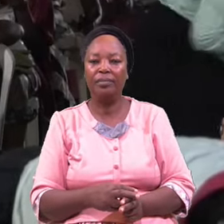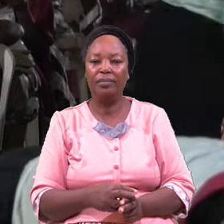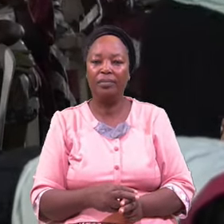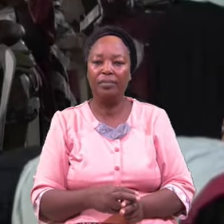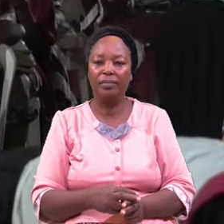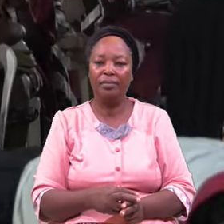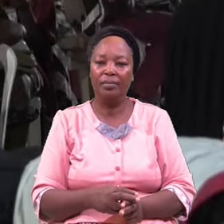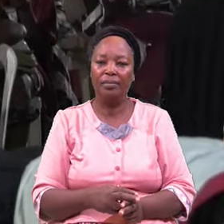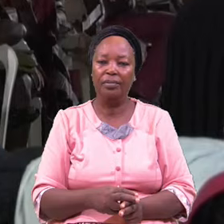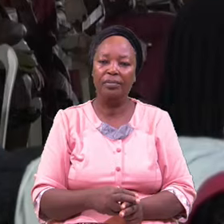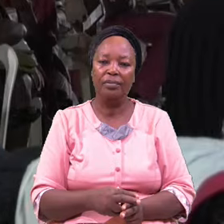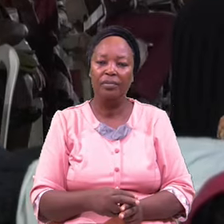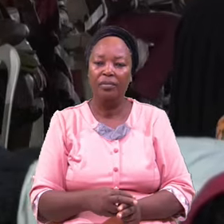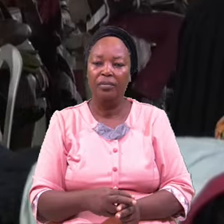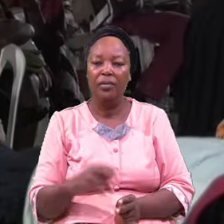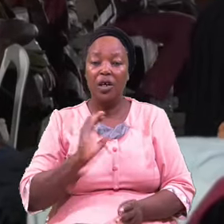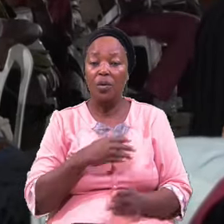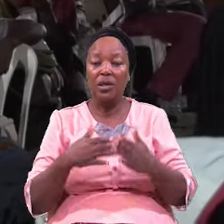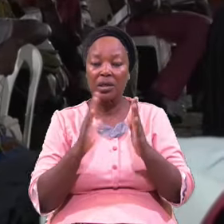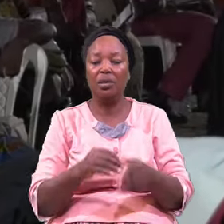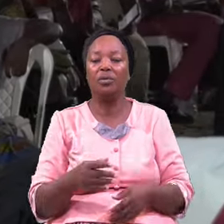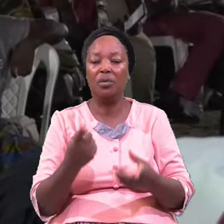Moderating Overseer To Please Take Over